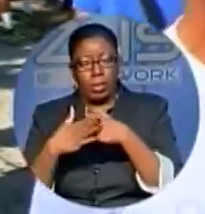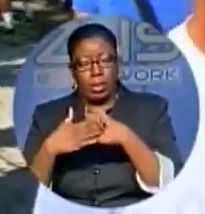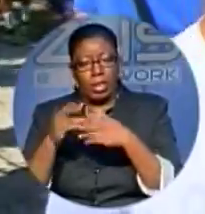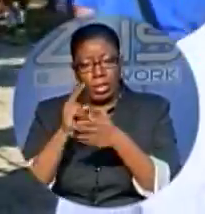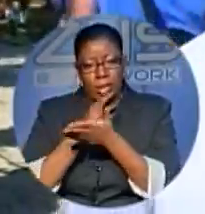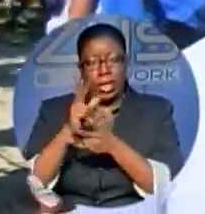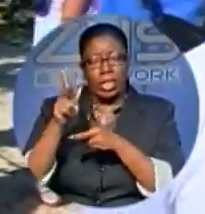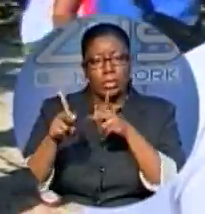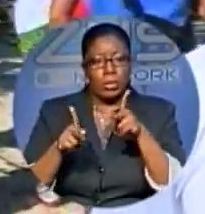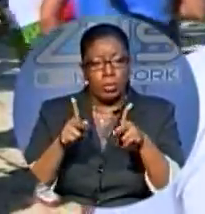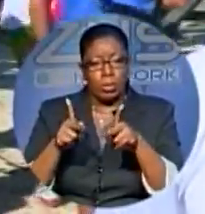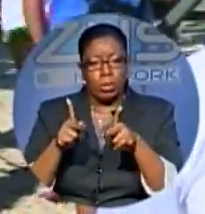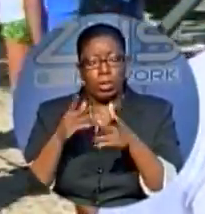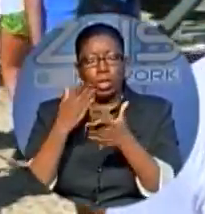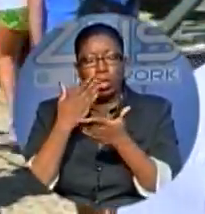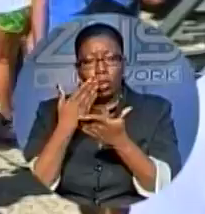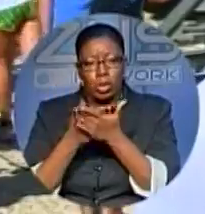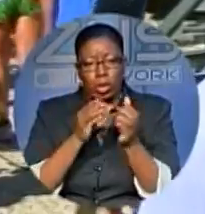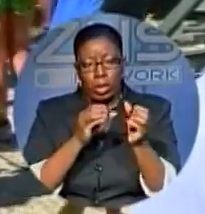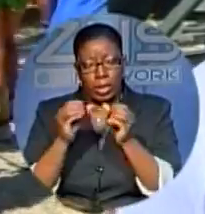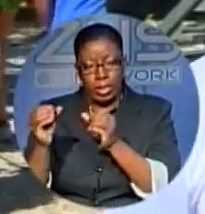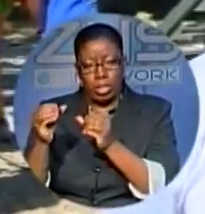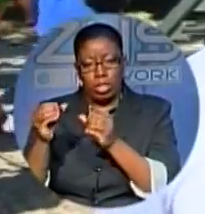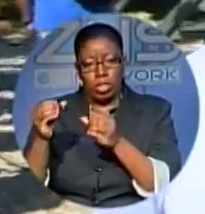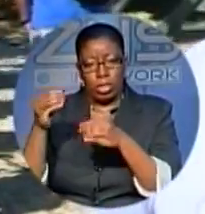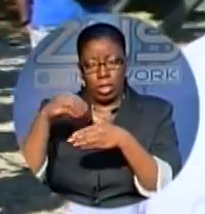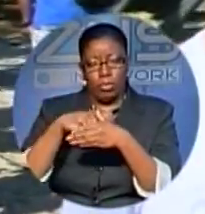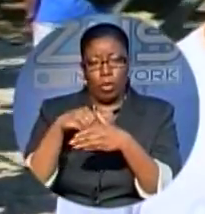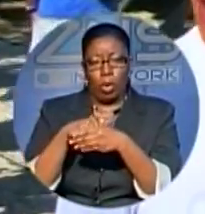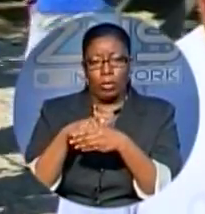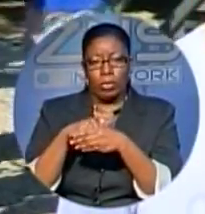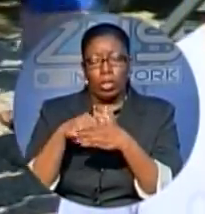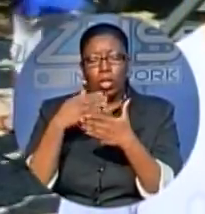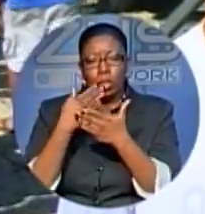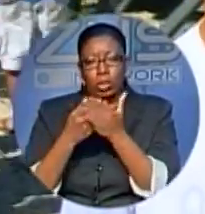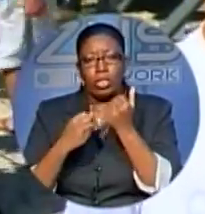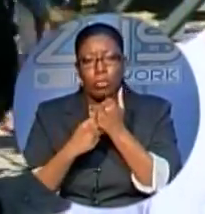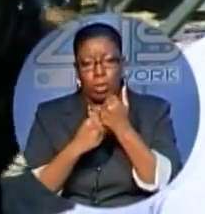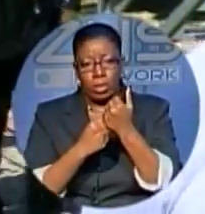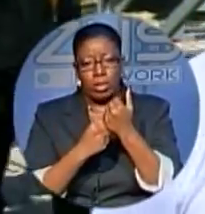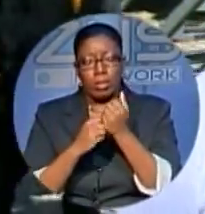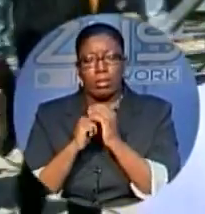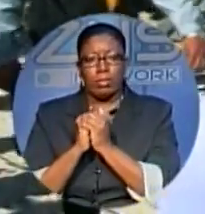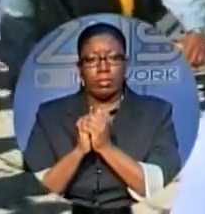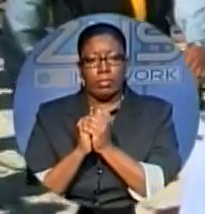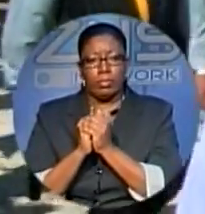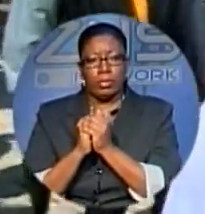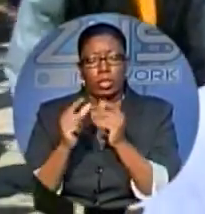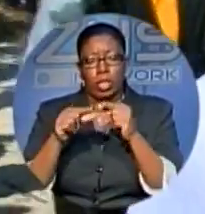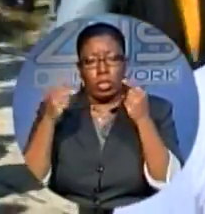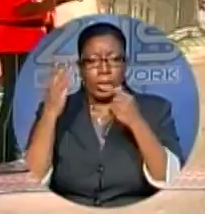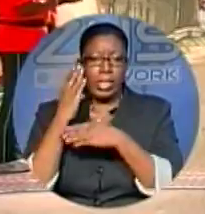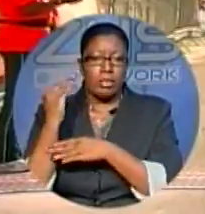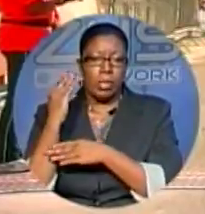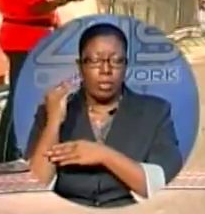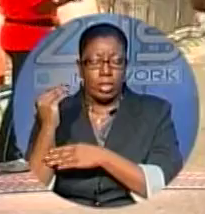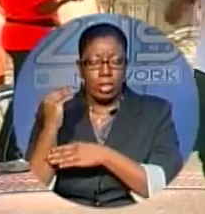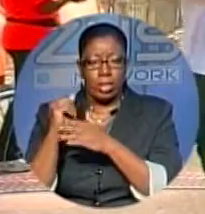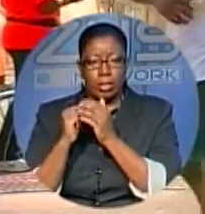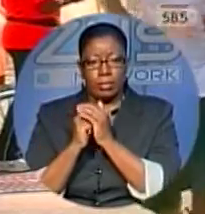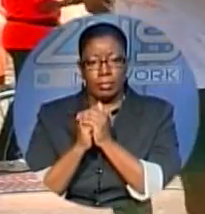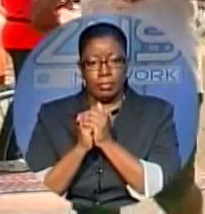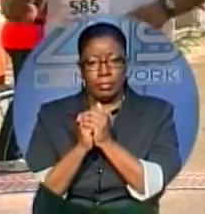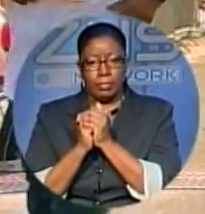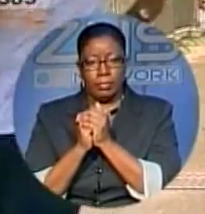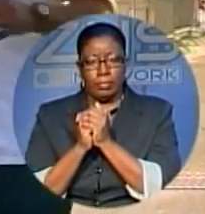people. Good organization involved. Good sponsors. yeah, great experience. For Zedness Total